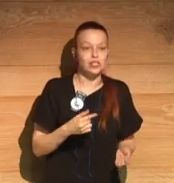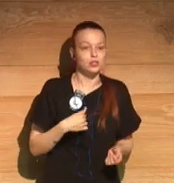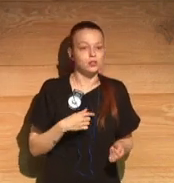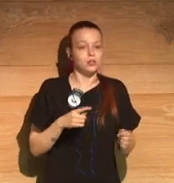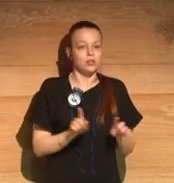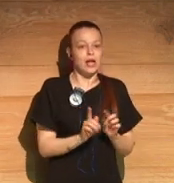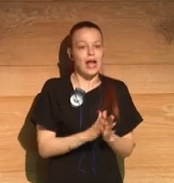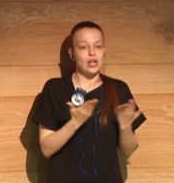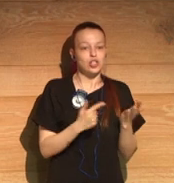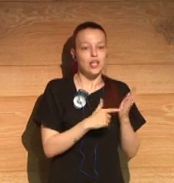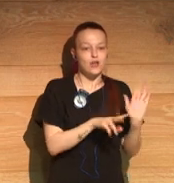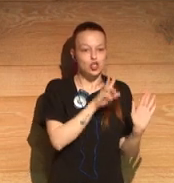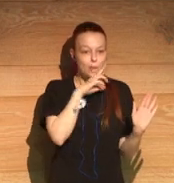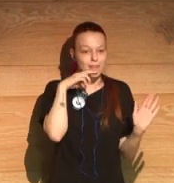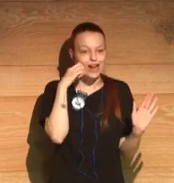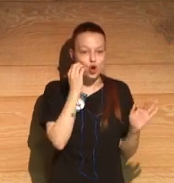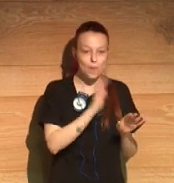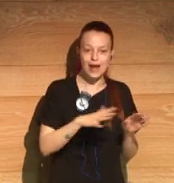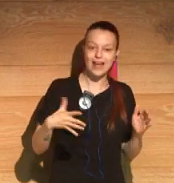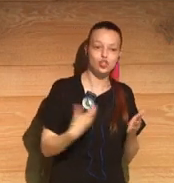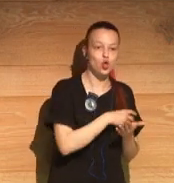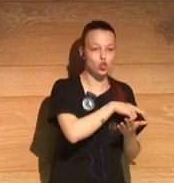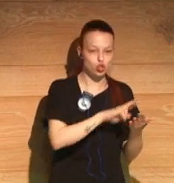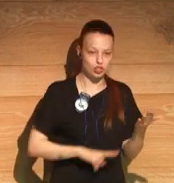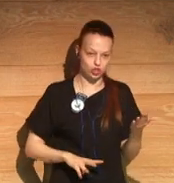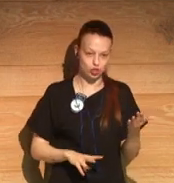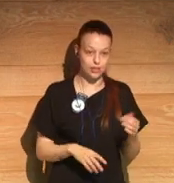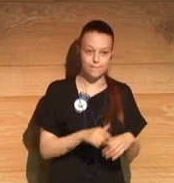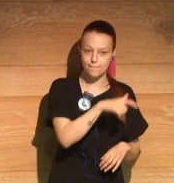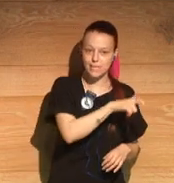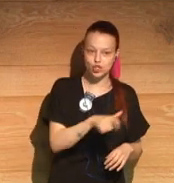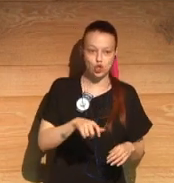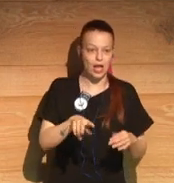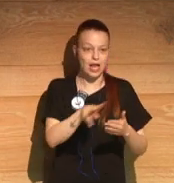buys one of my books or contacts me or comes to a festival event.